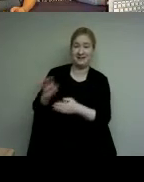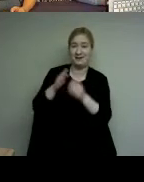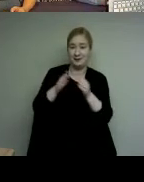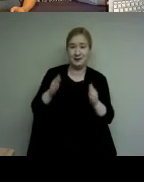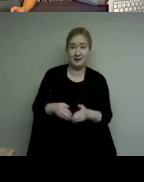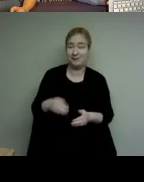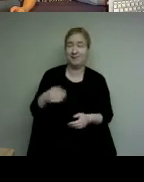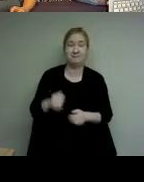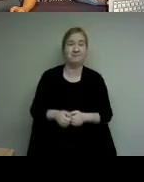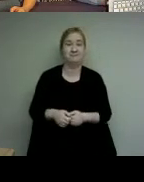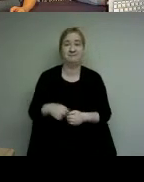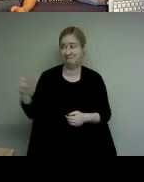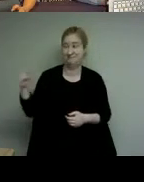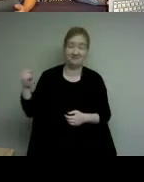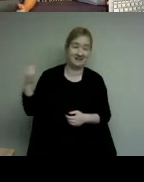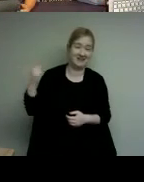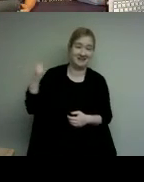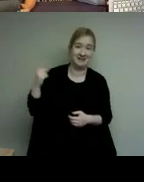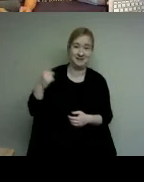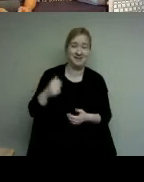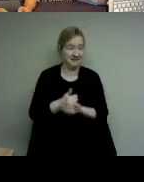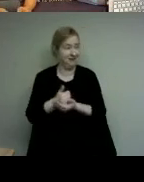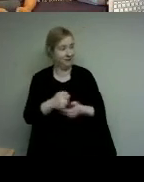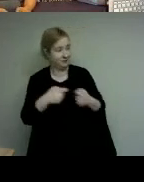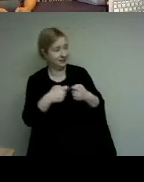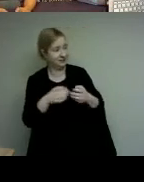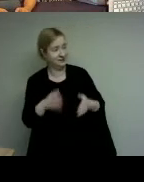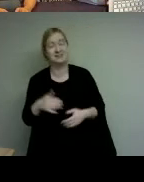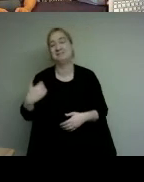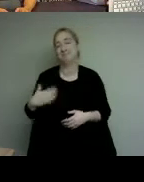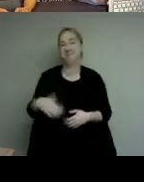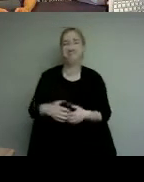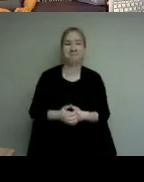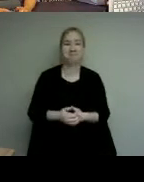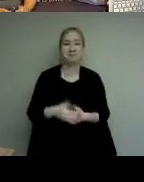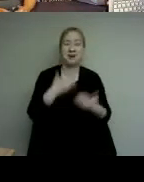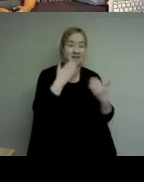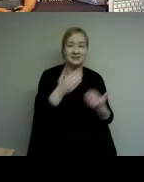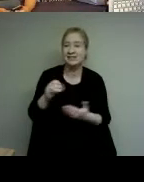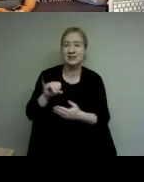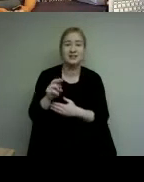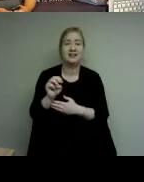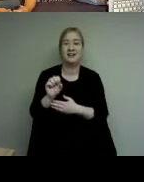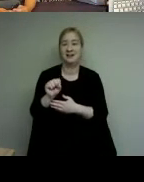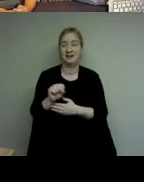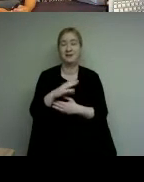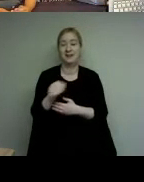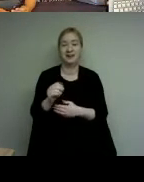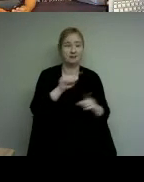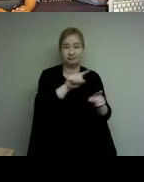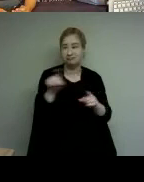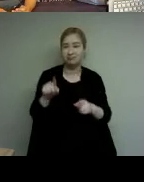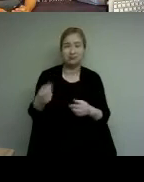jane and i would like to thank everyone for attending our creative mornings ripple effect presentation